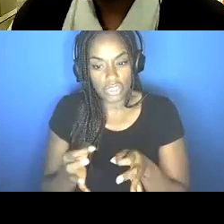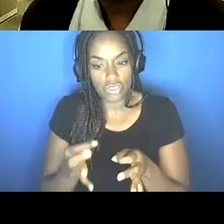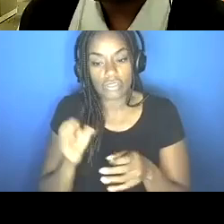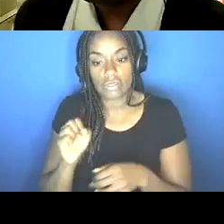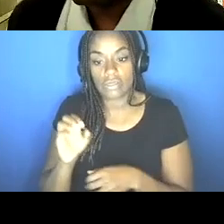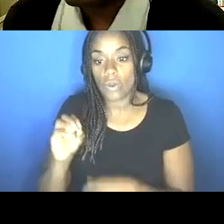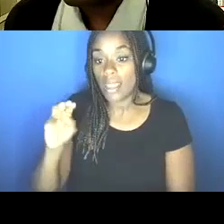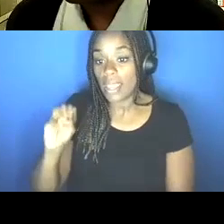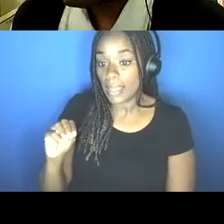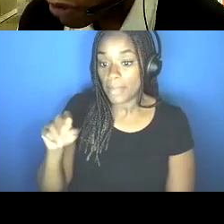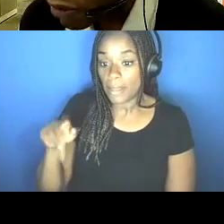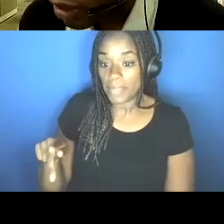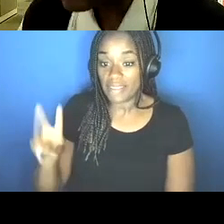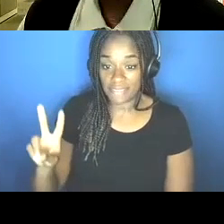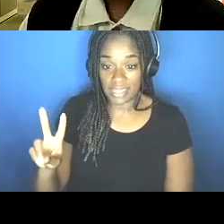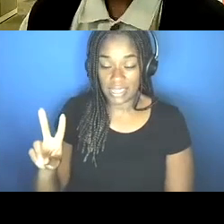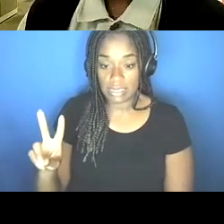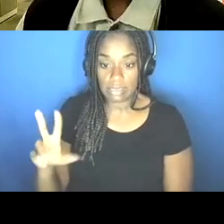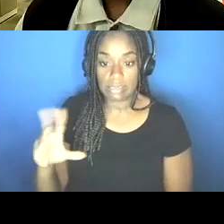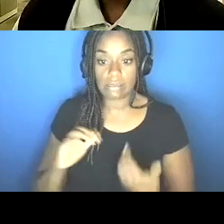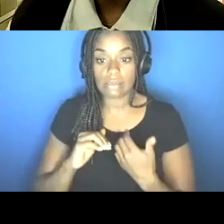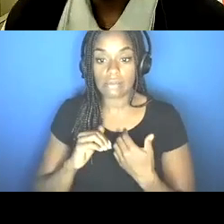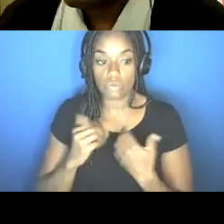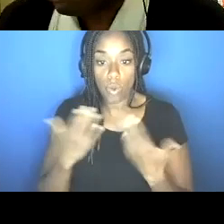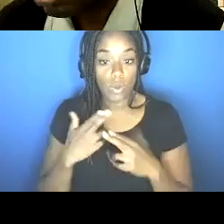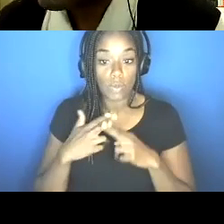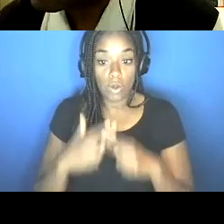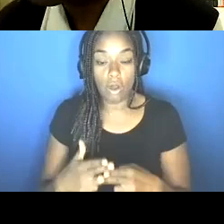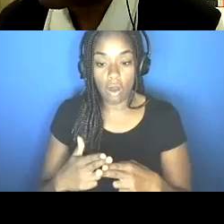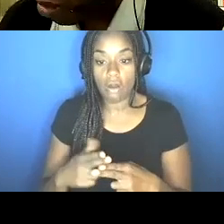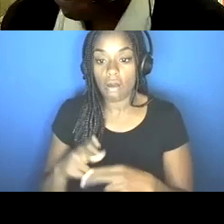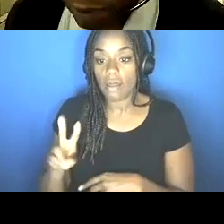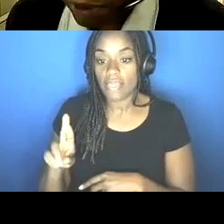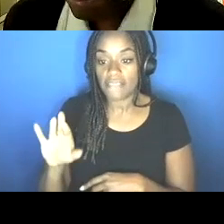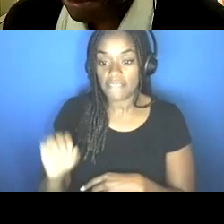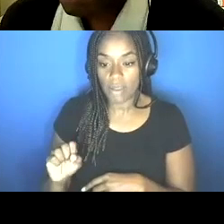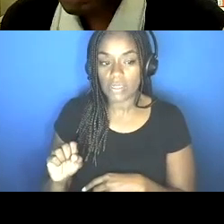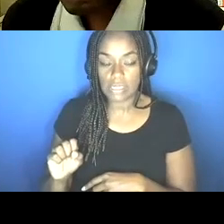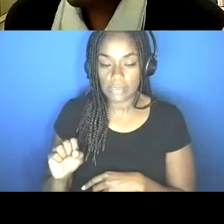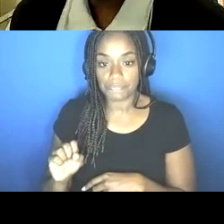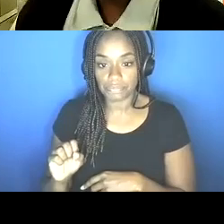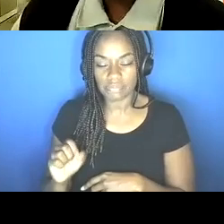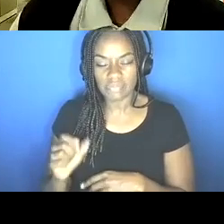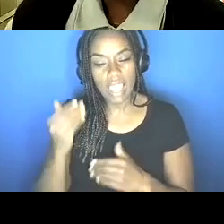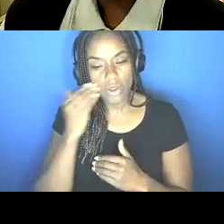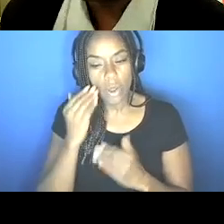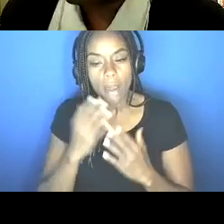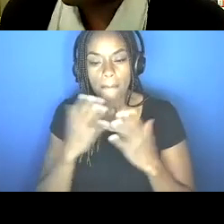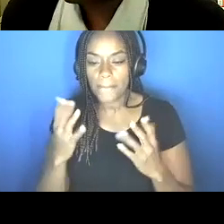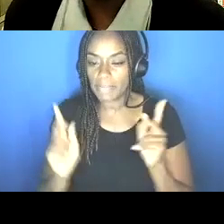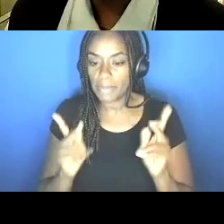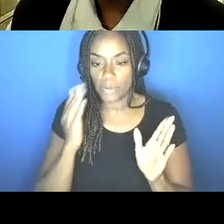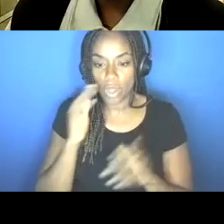is how we will be referring to the virus. Understanding a lot of folks are familiar with monkeypox, but as we try to,